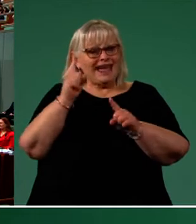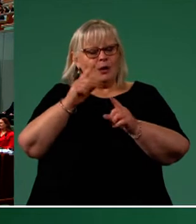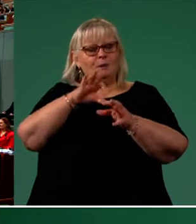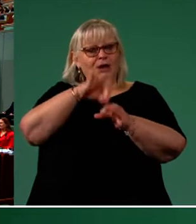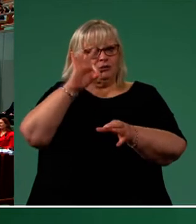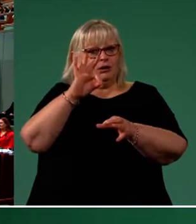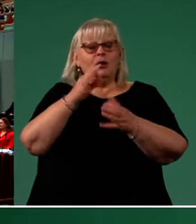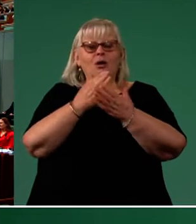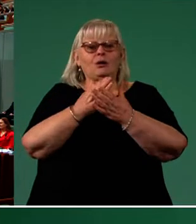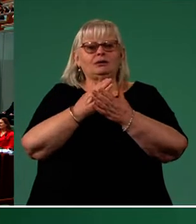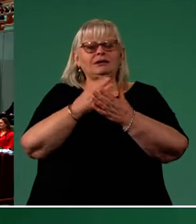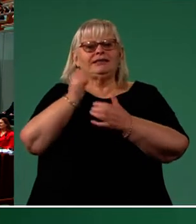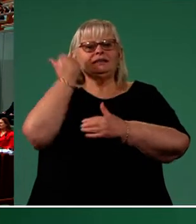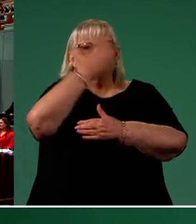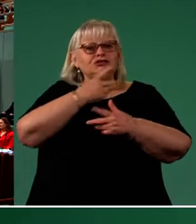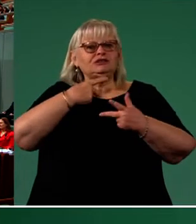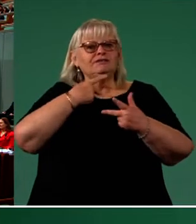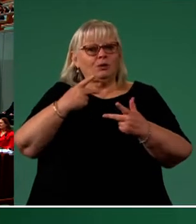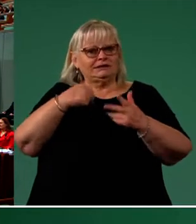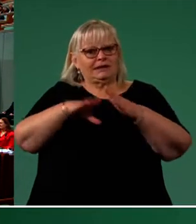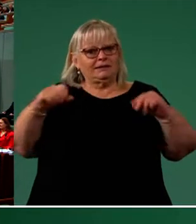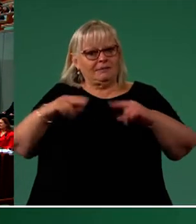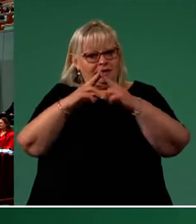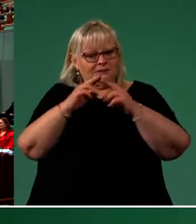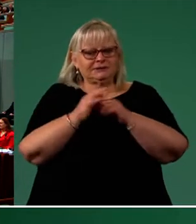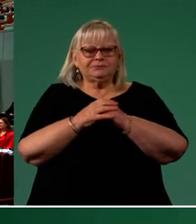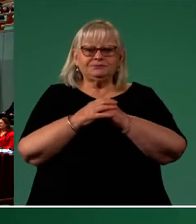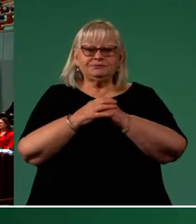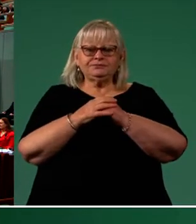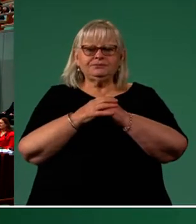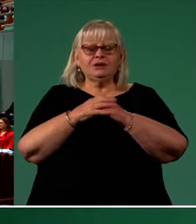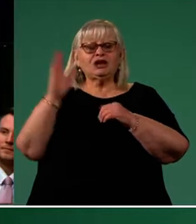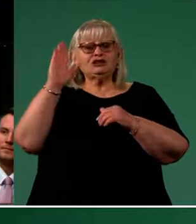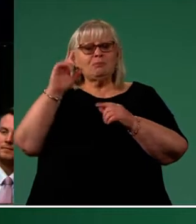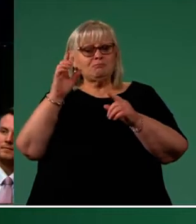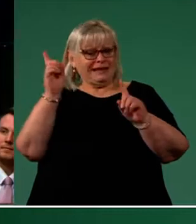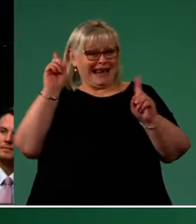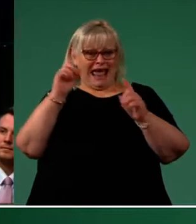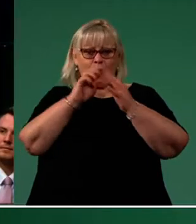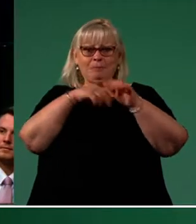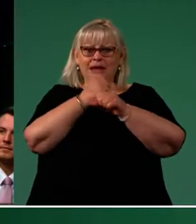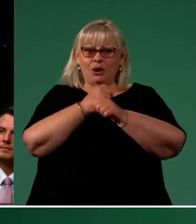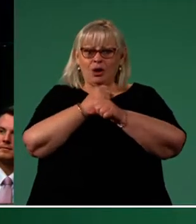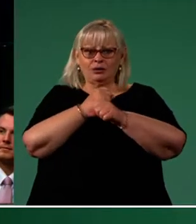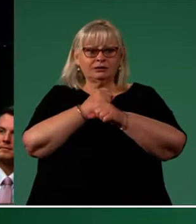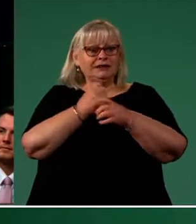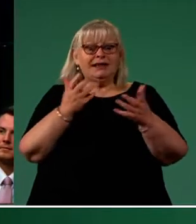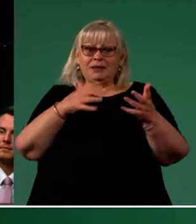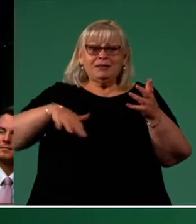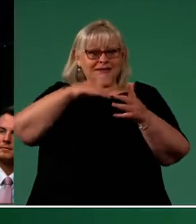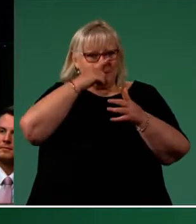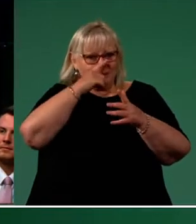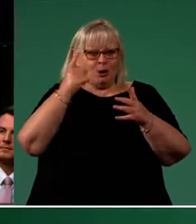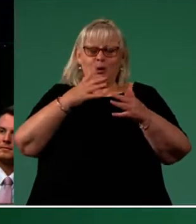on an Indigenous voice to Parliament. The day Bennelong is home to those who wish to be welcomed